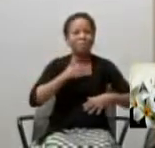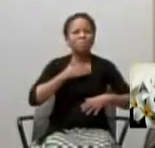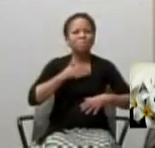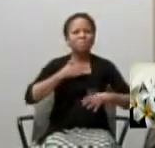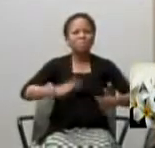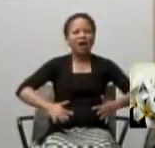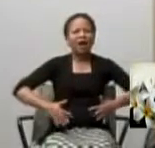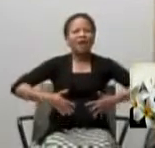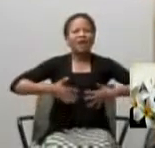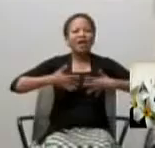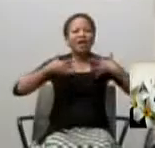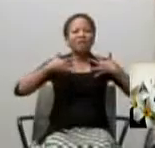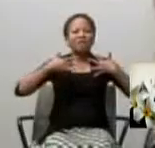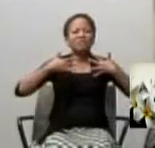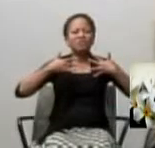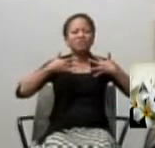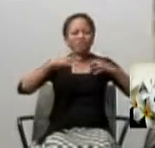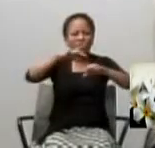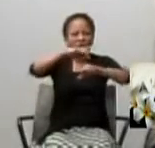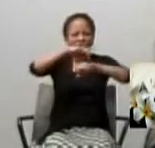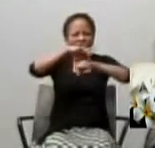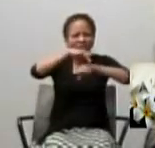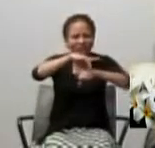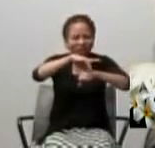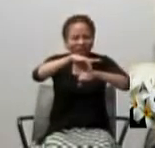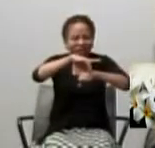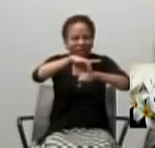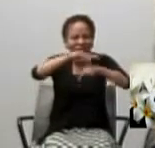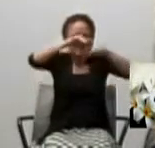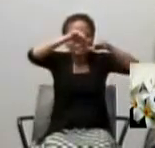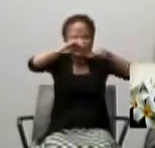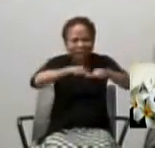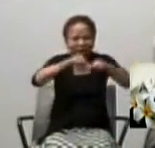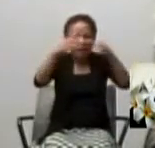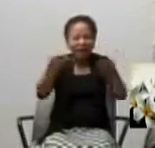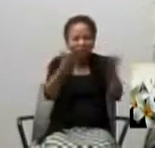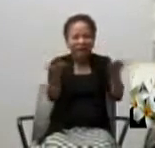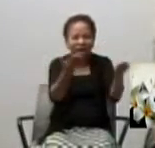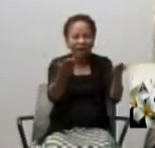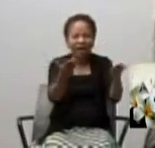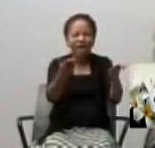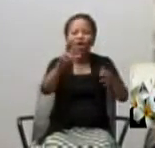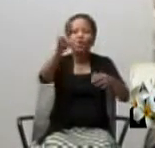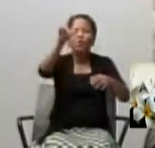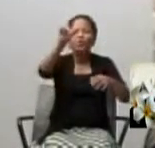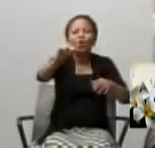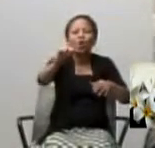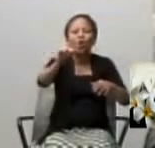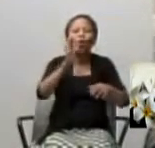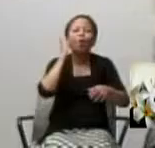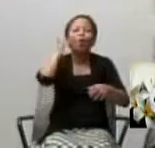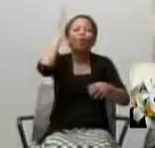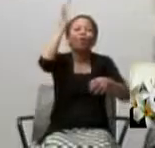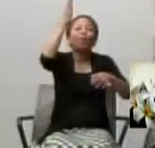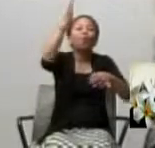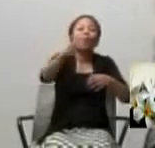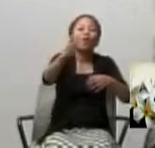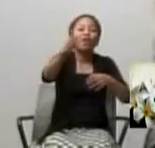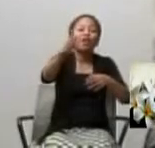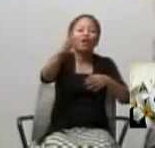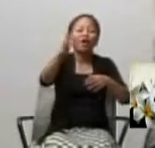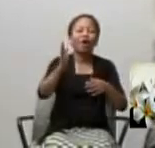to this earth on which we live. But you and I are destined, through God's grace,